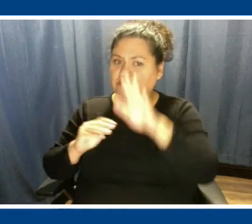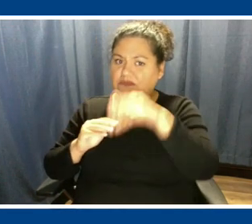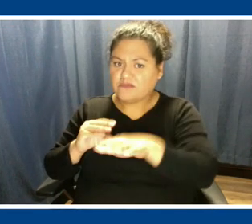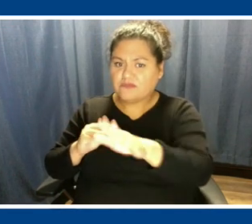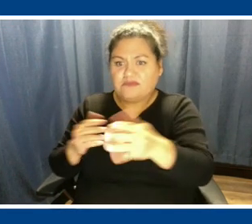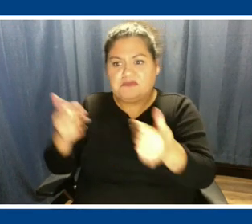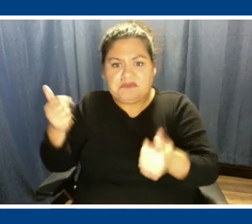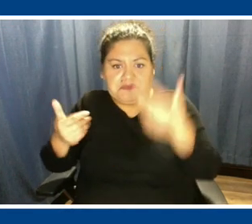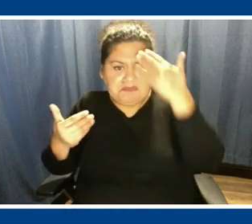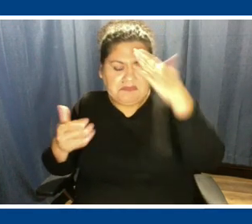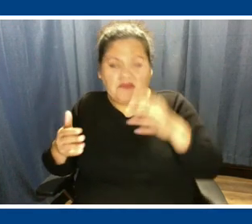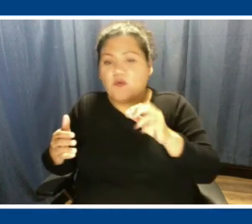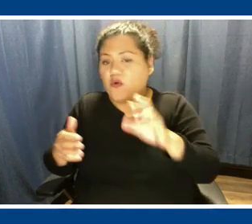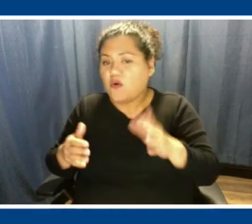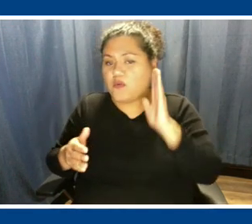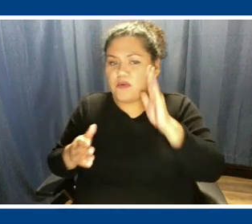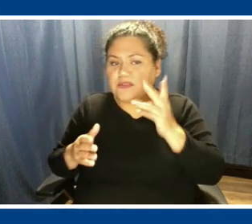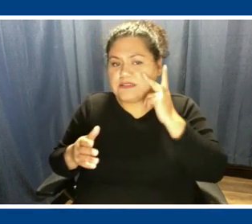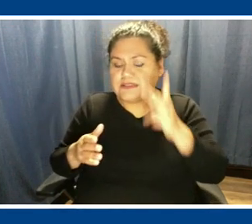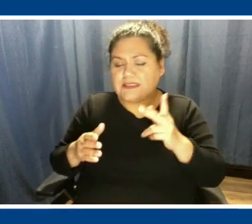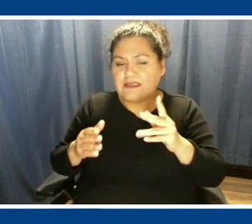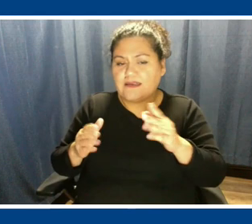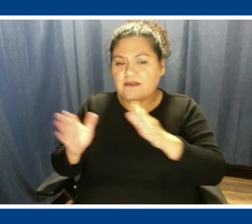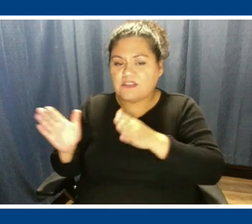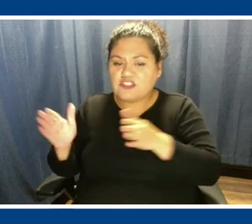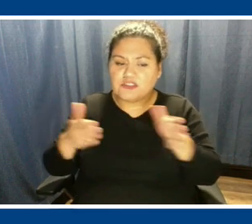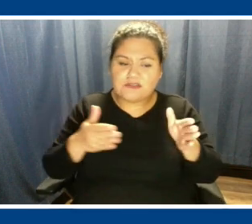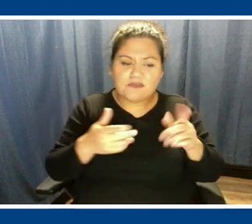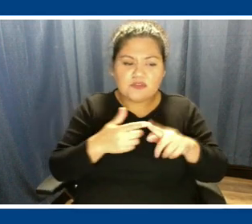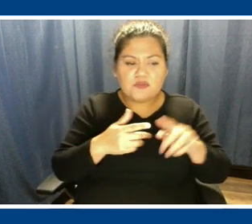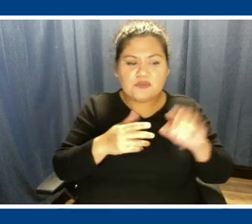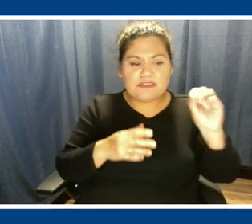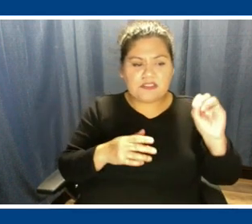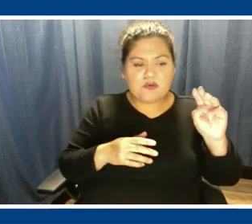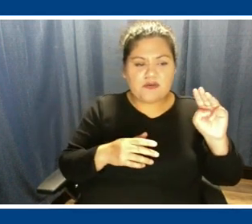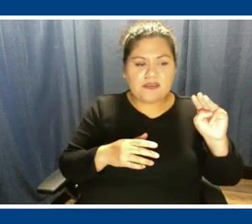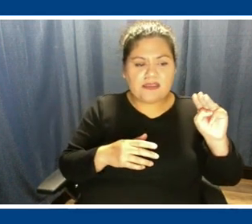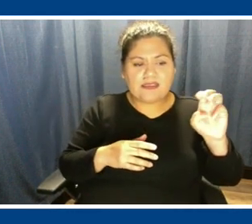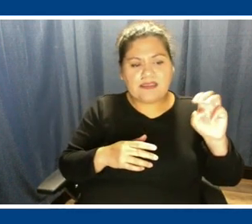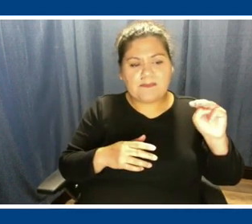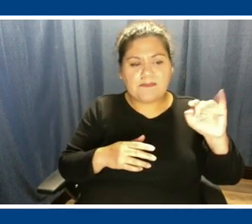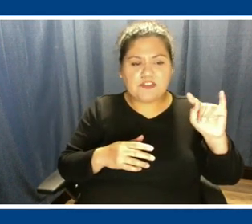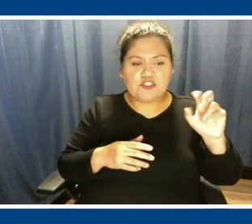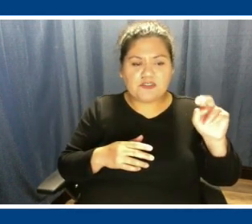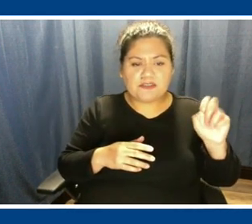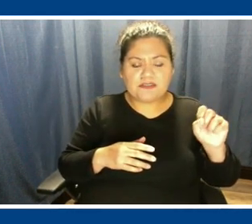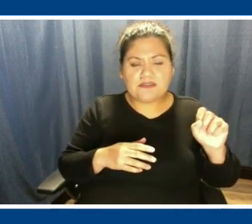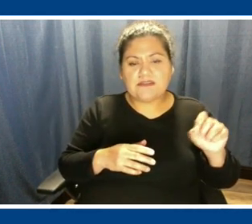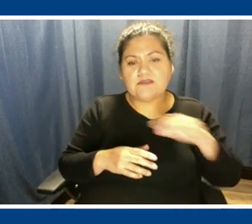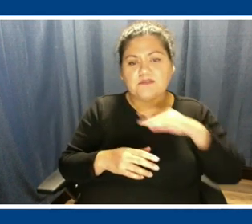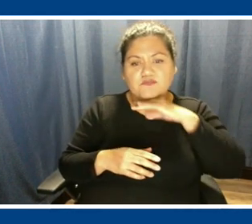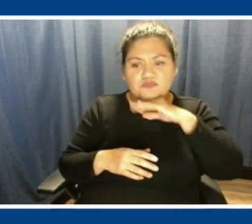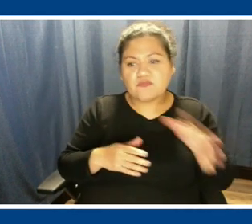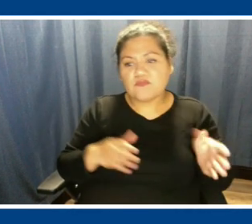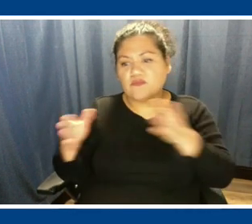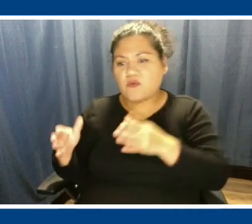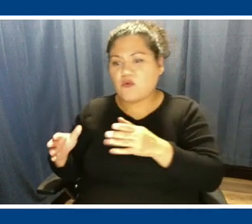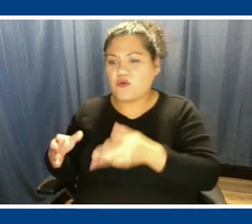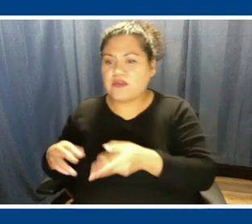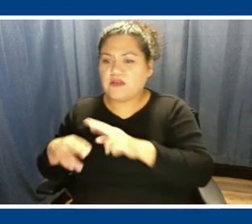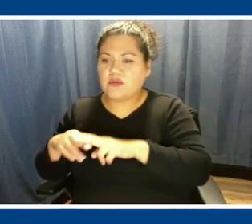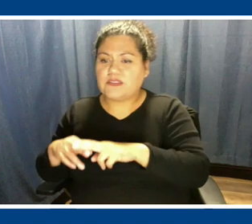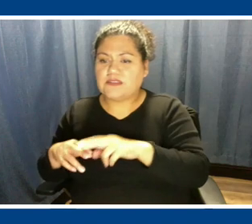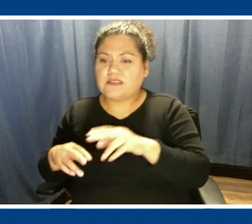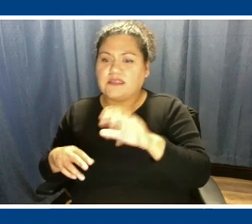see a shift towards zero emissions? Will we see a shift towards increased carbon like people are